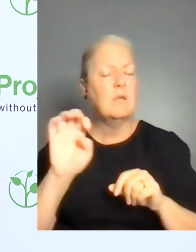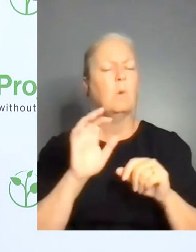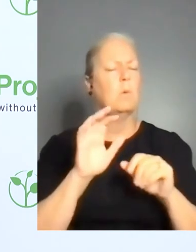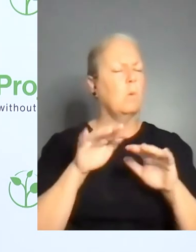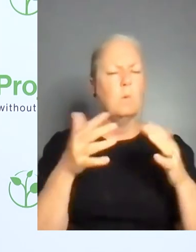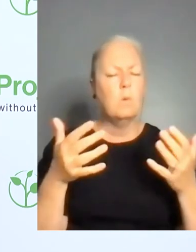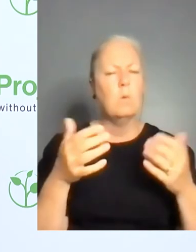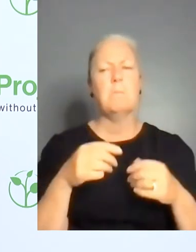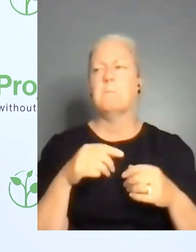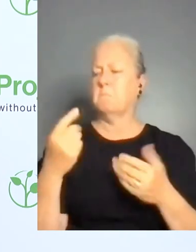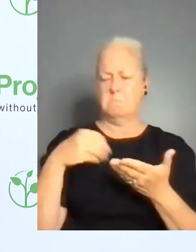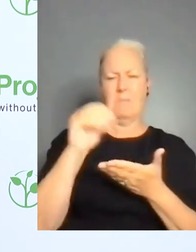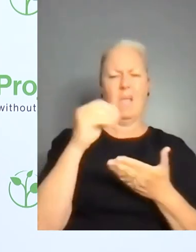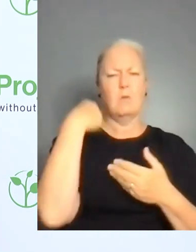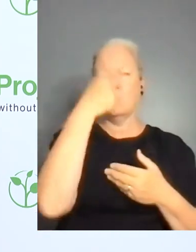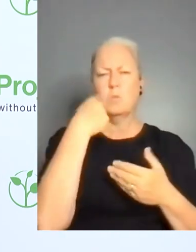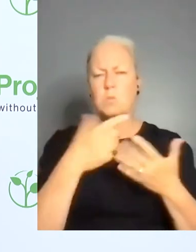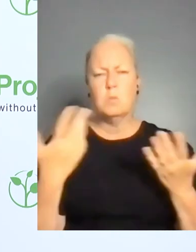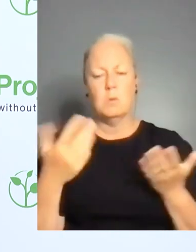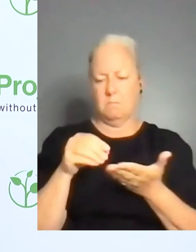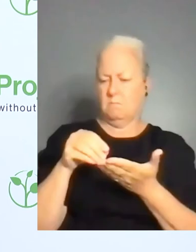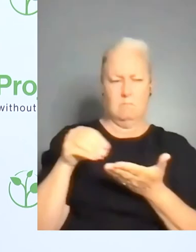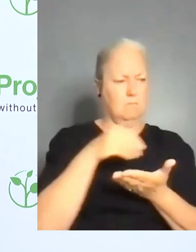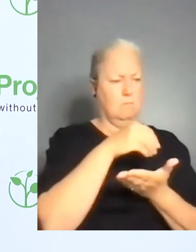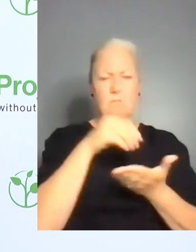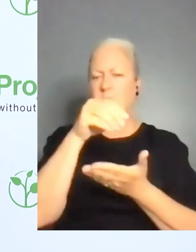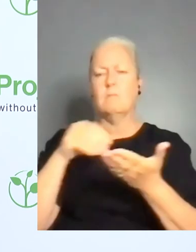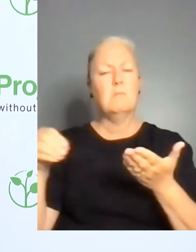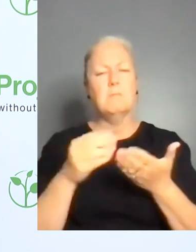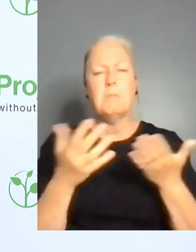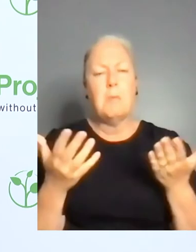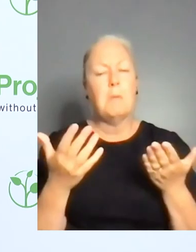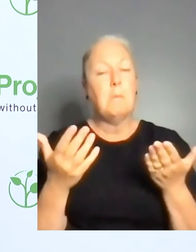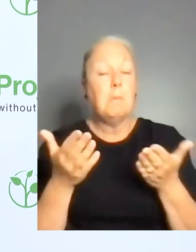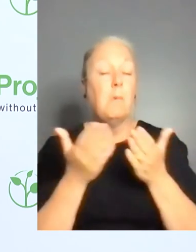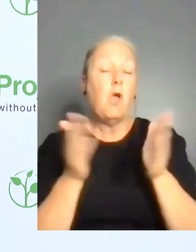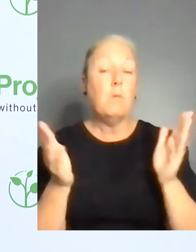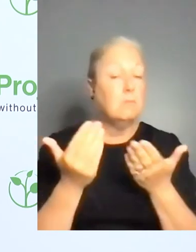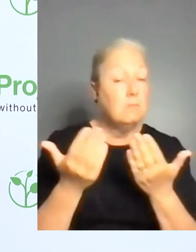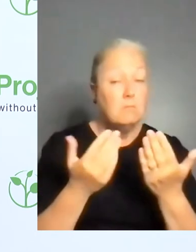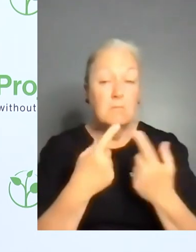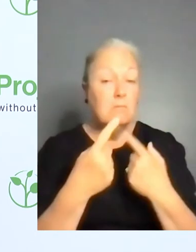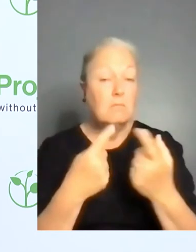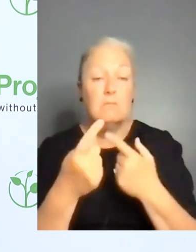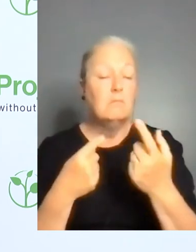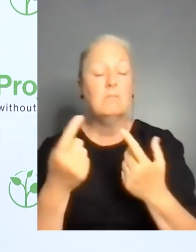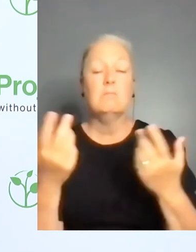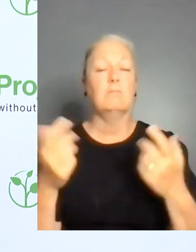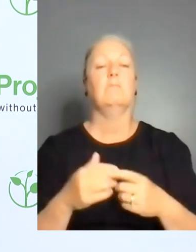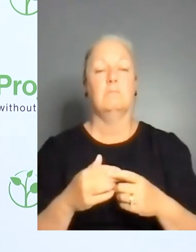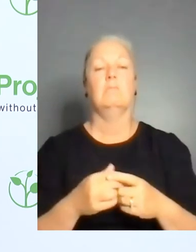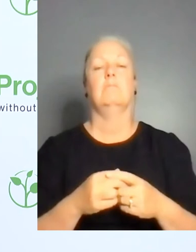who for what basically? Or is this also open to the discussion when you start a concrete, start concrete talks?